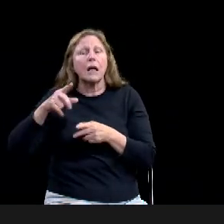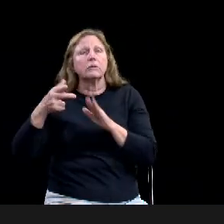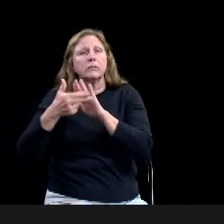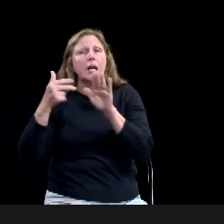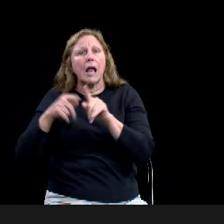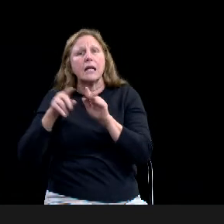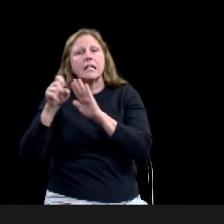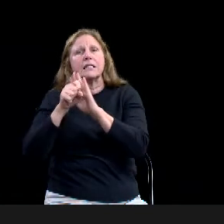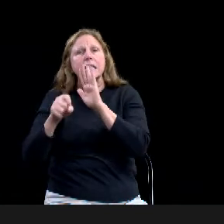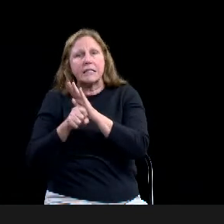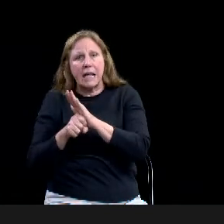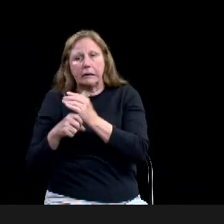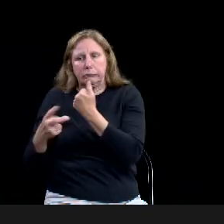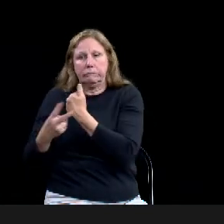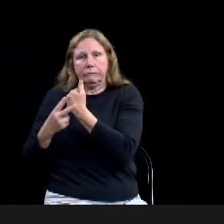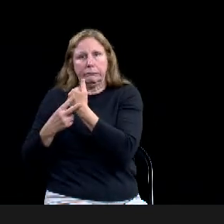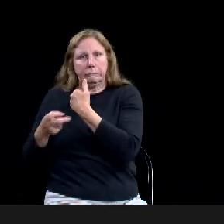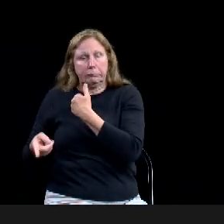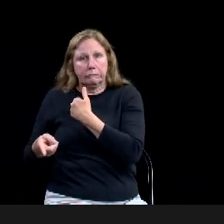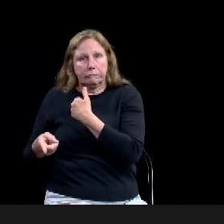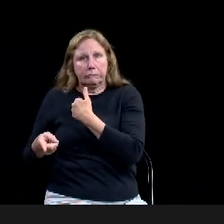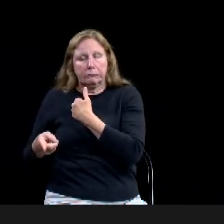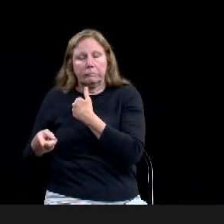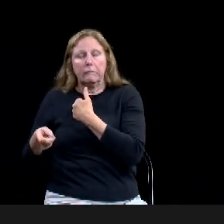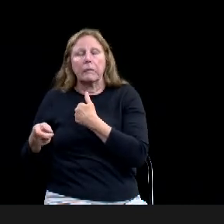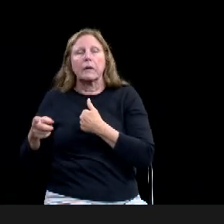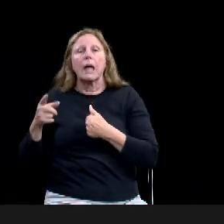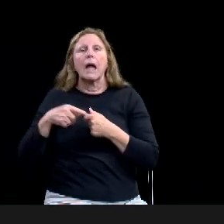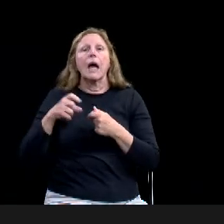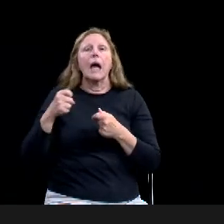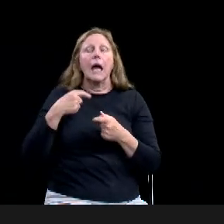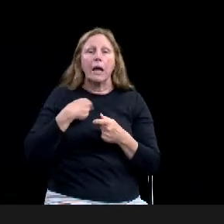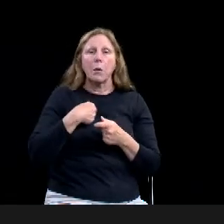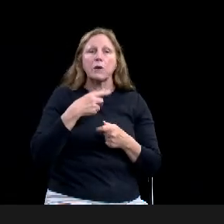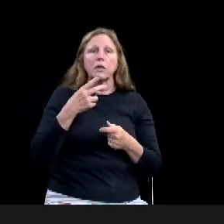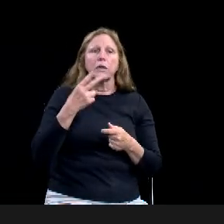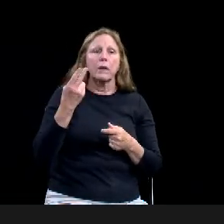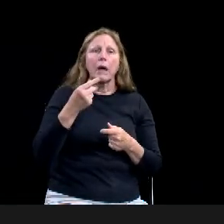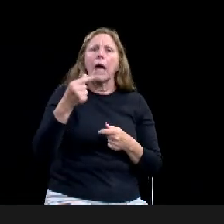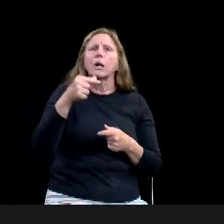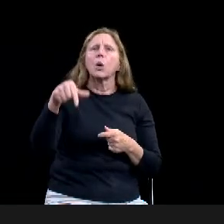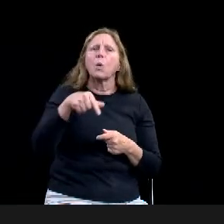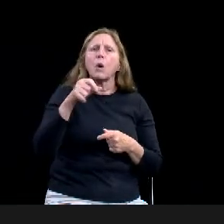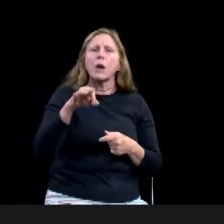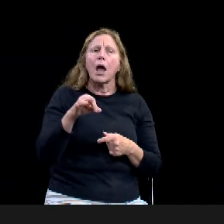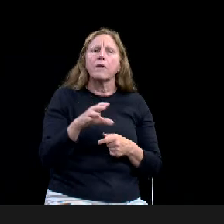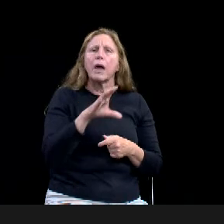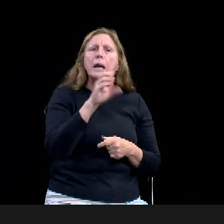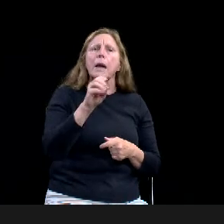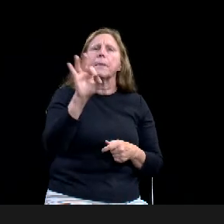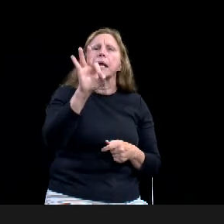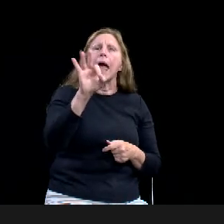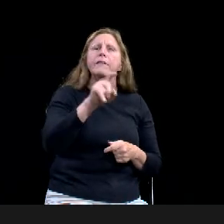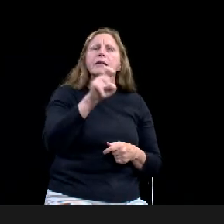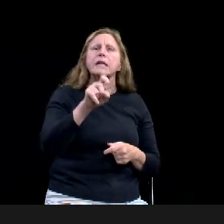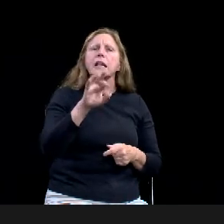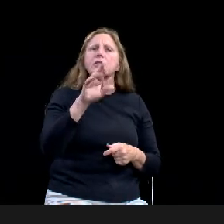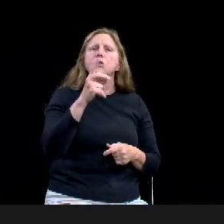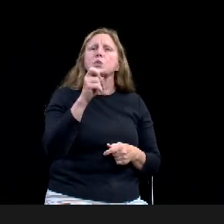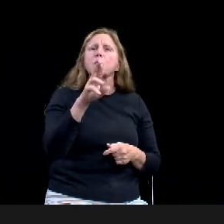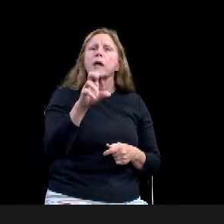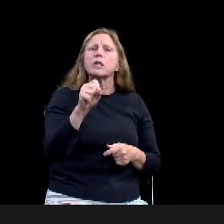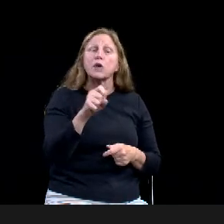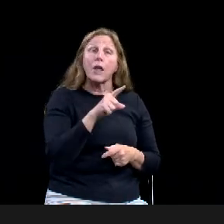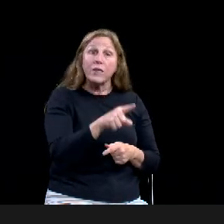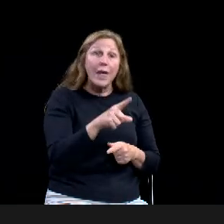Texas Rangers that deals with major criminal investigations from just south of Dallas all the way to south of San Antonio. Uh, it was